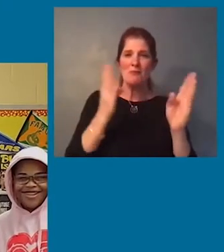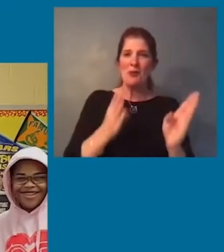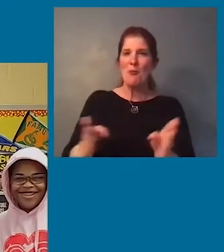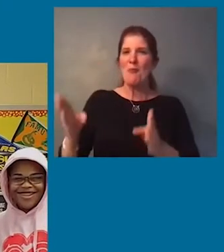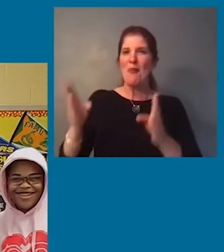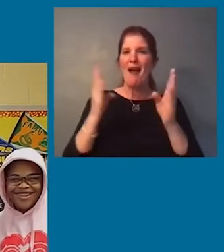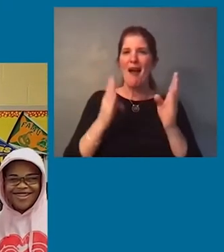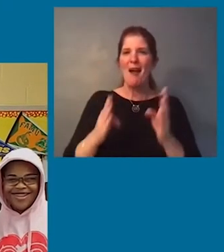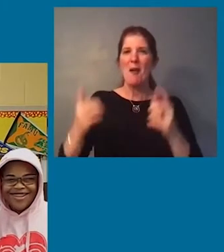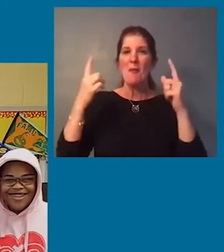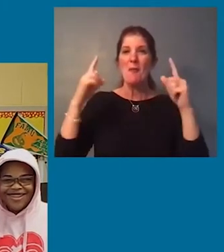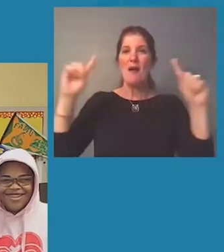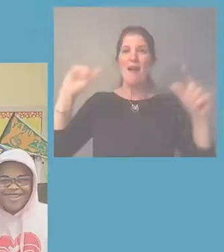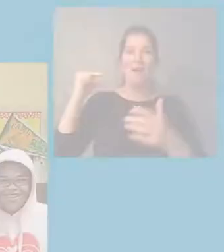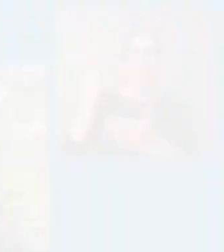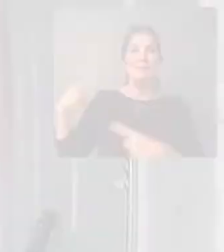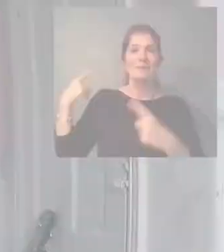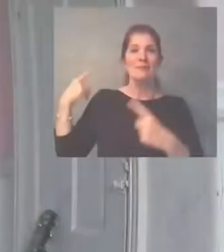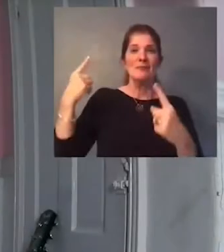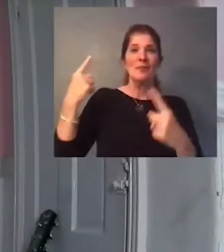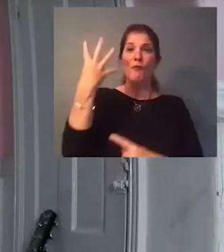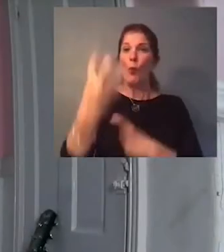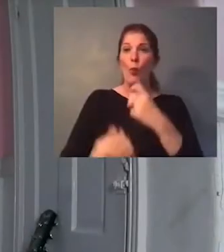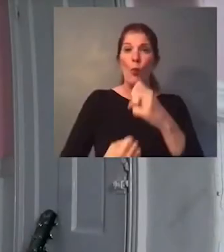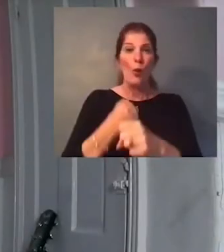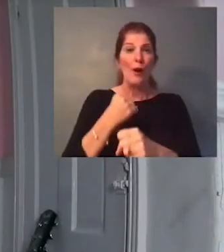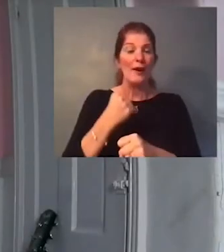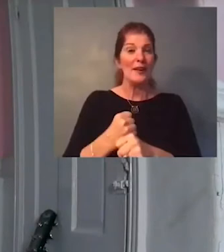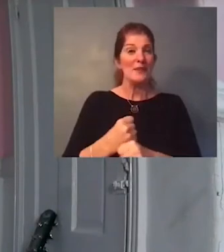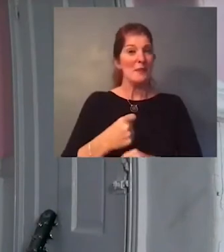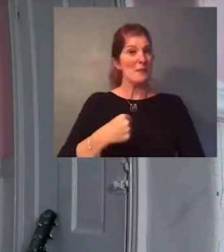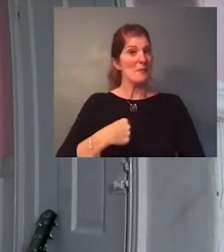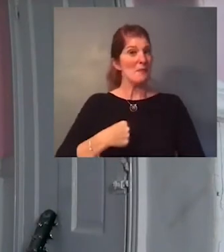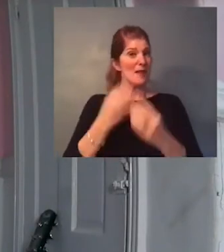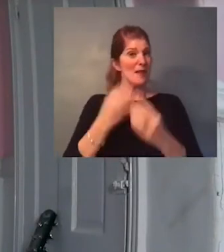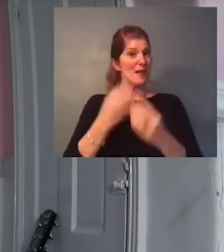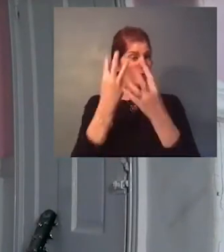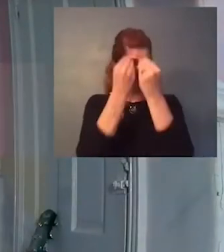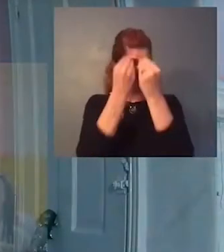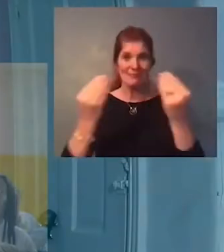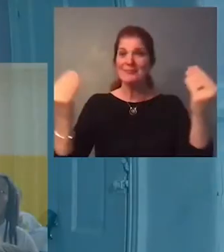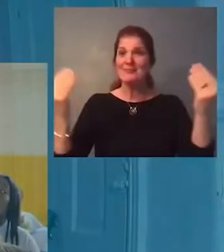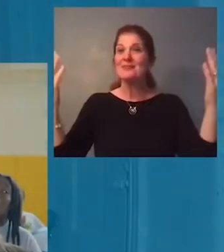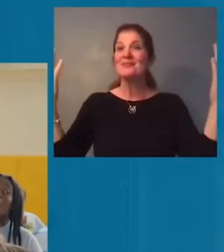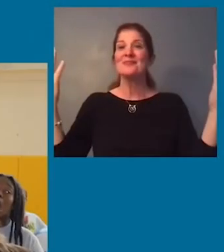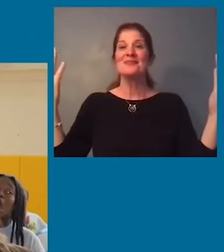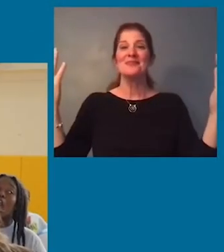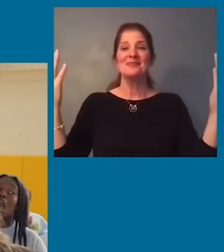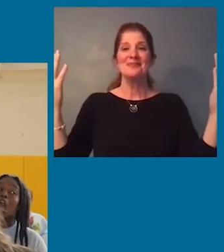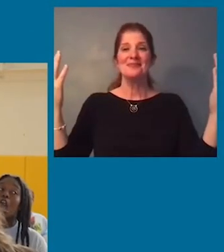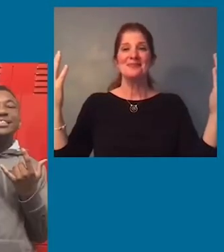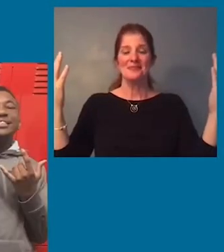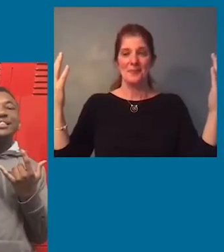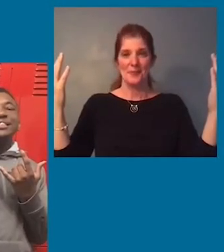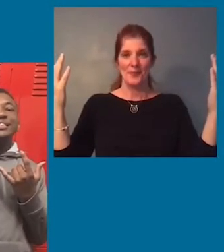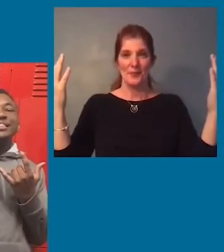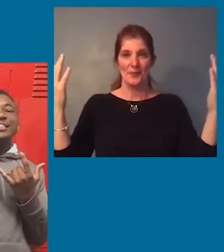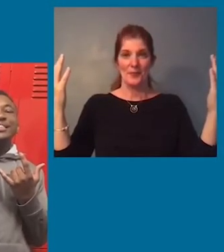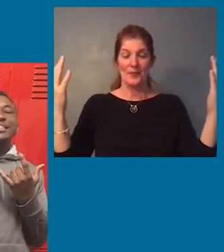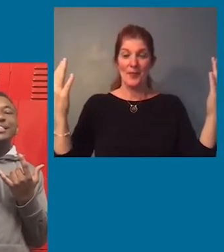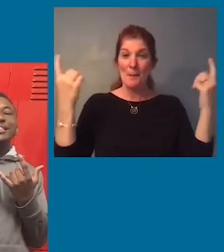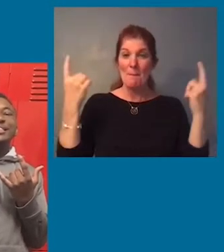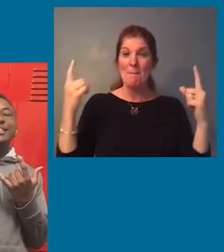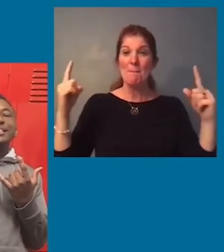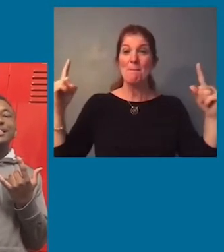with all these peers. And I will say, we